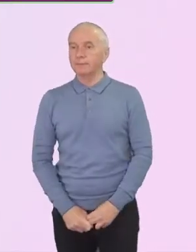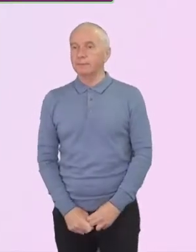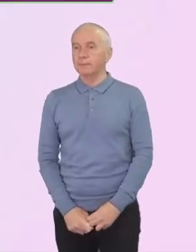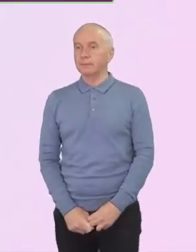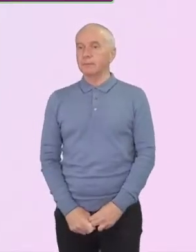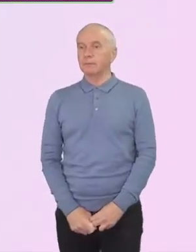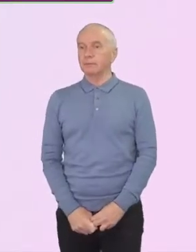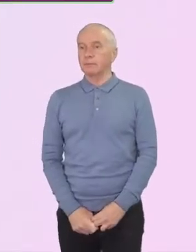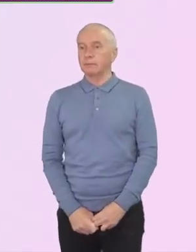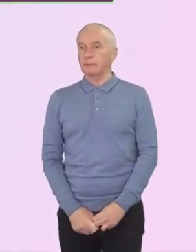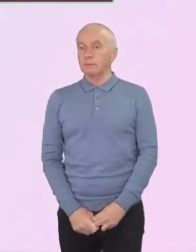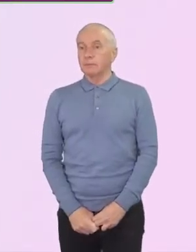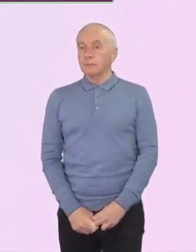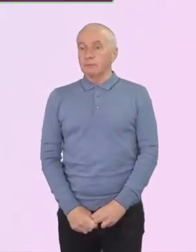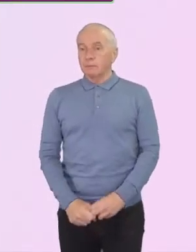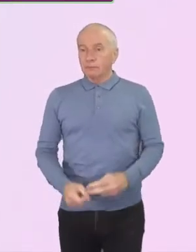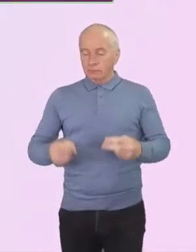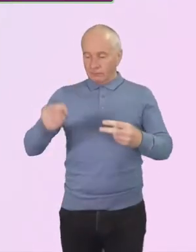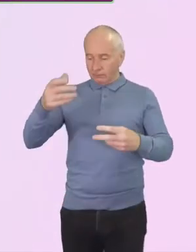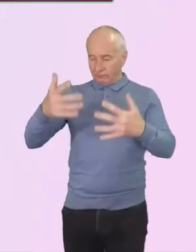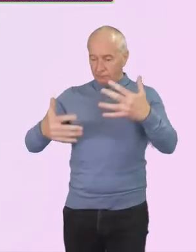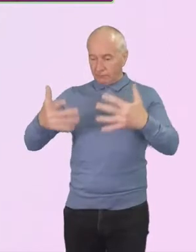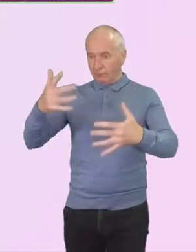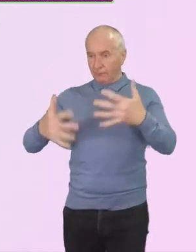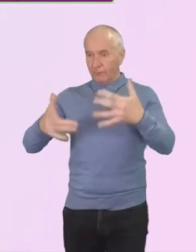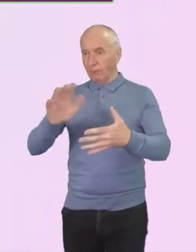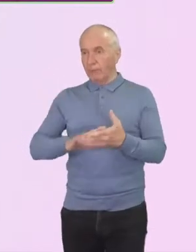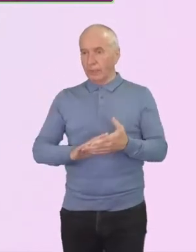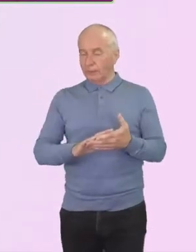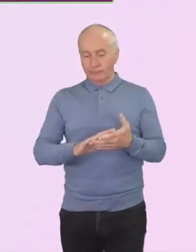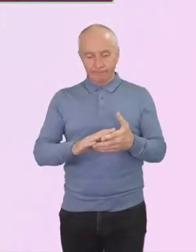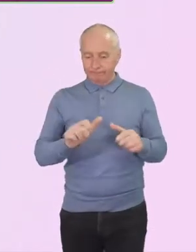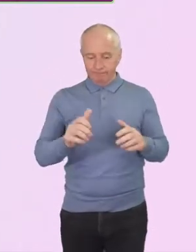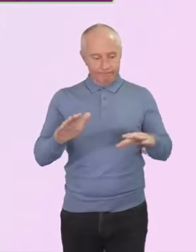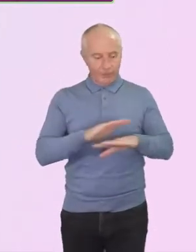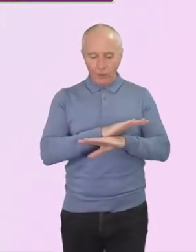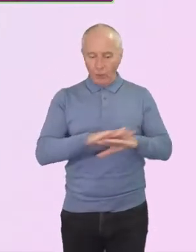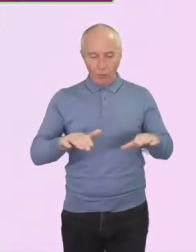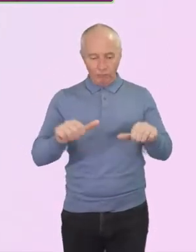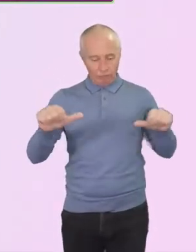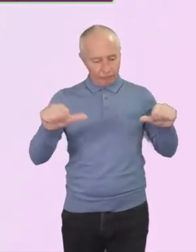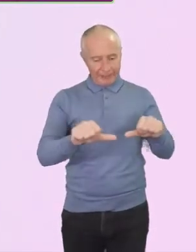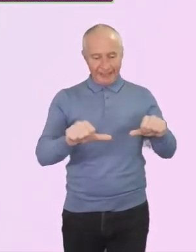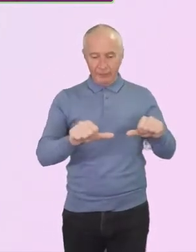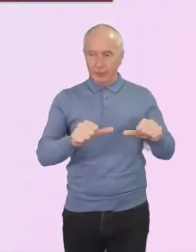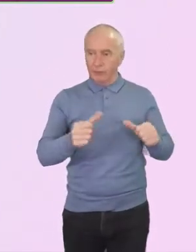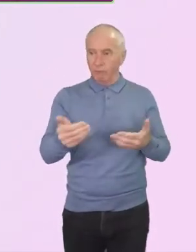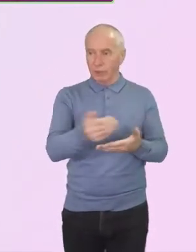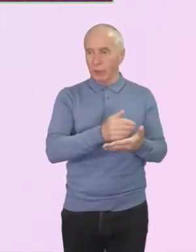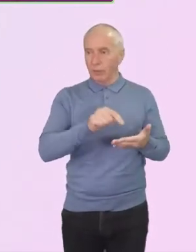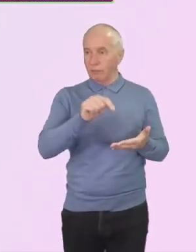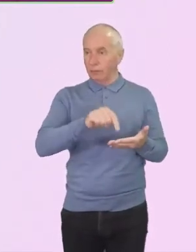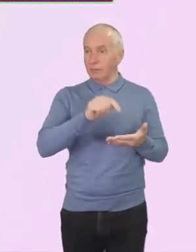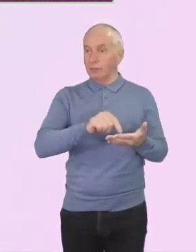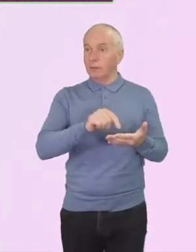The balance sheet shows that our unrestricted reserves are sound, but we continue to carry the long-term loan from Retired